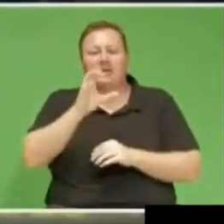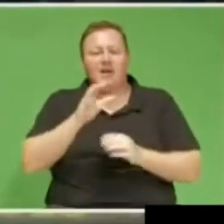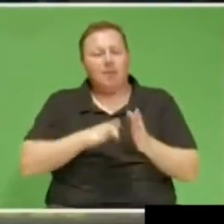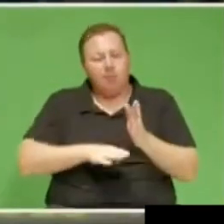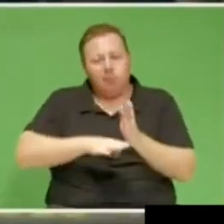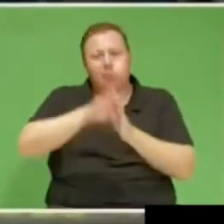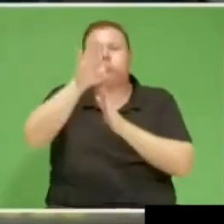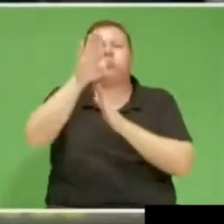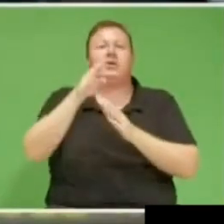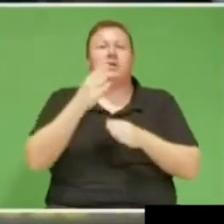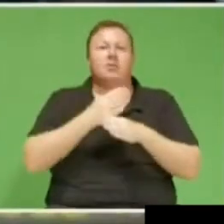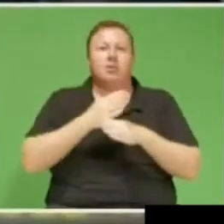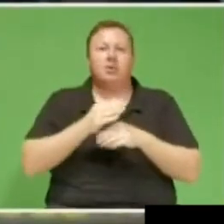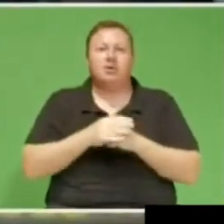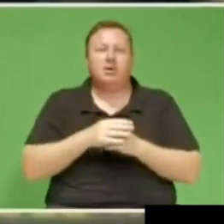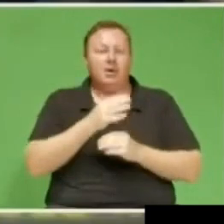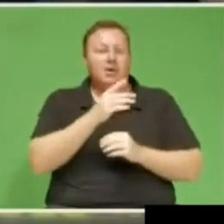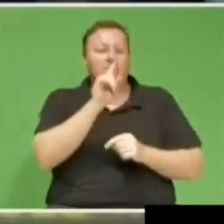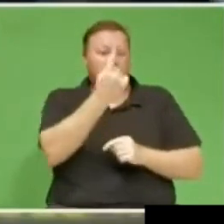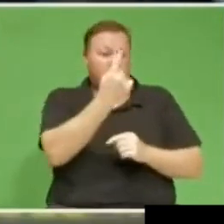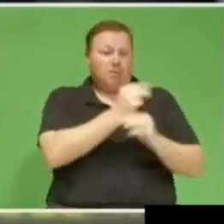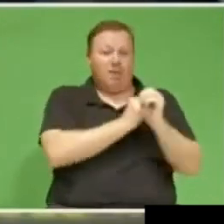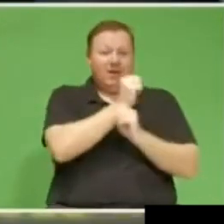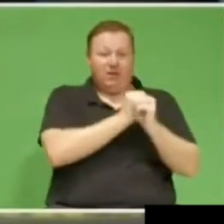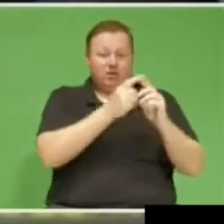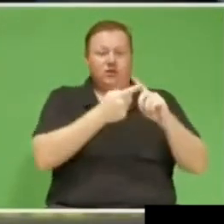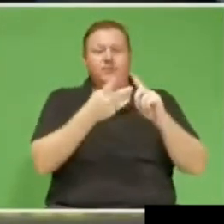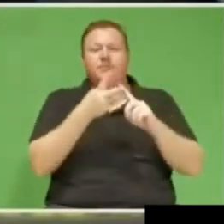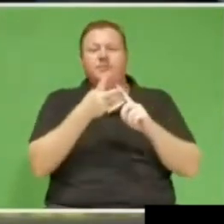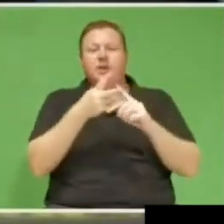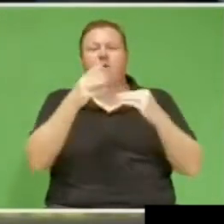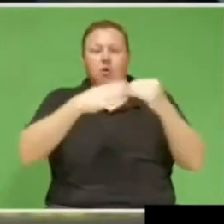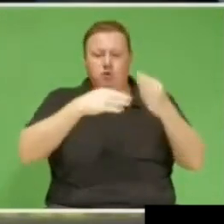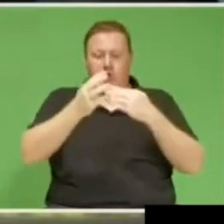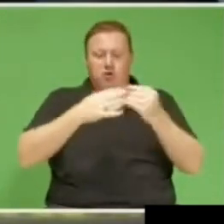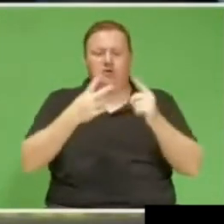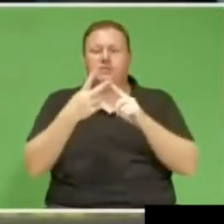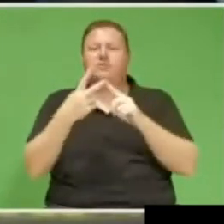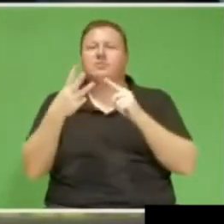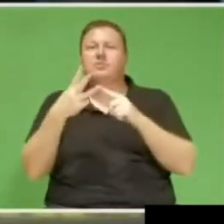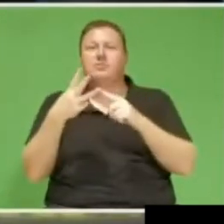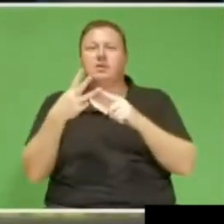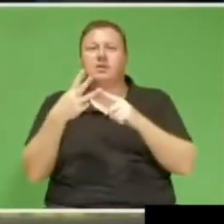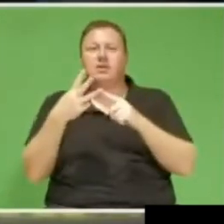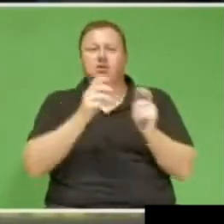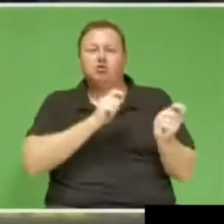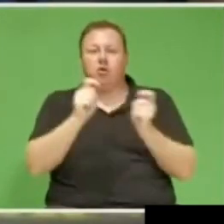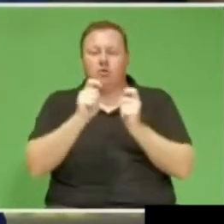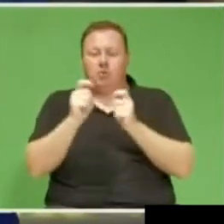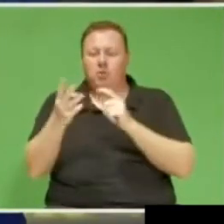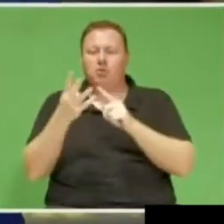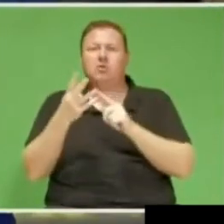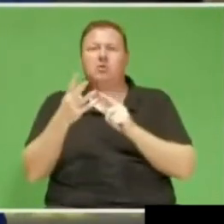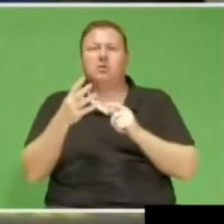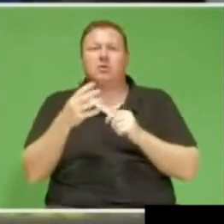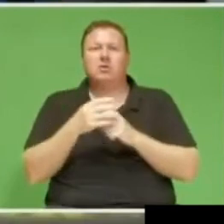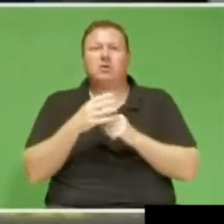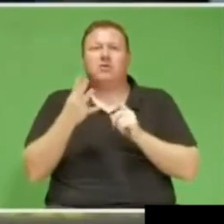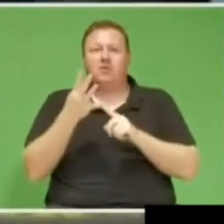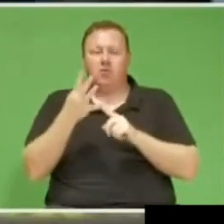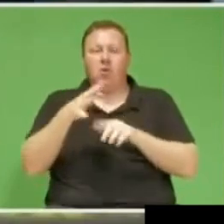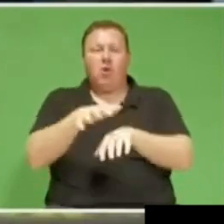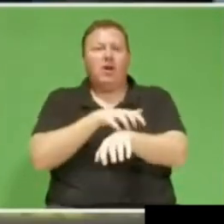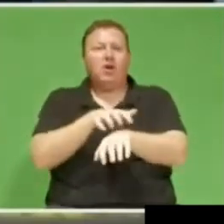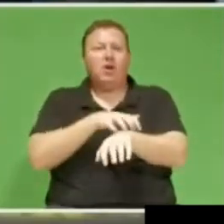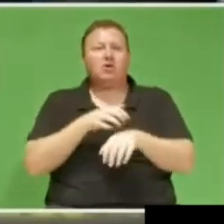employment. One, manufacturing. Two, construction. Three, transport. And four, agriculture.